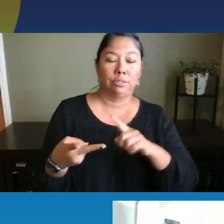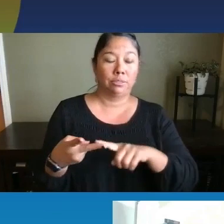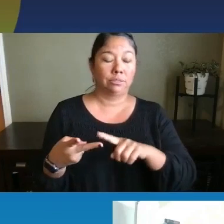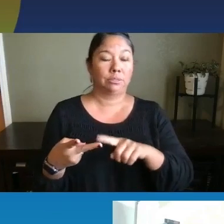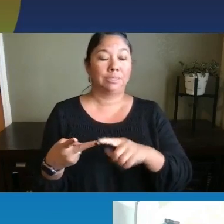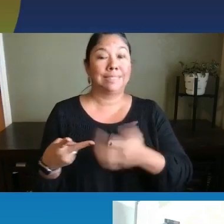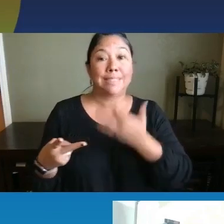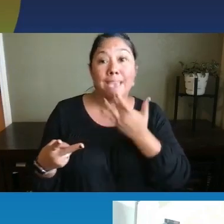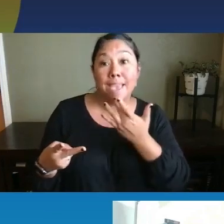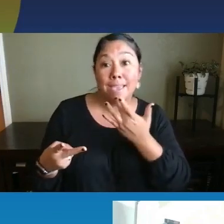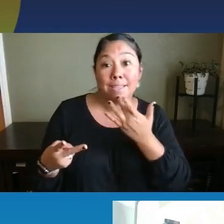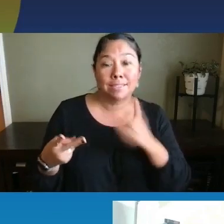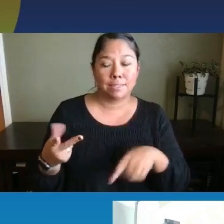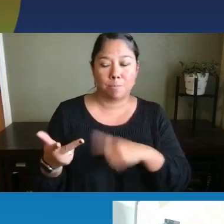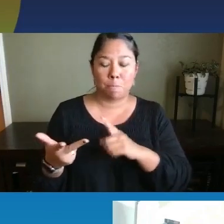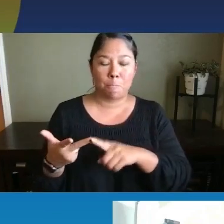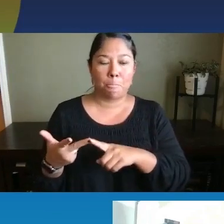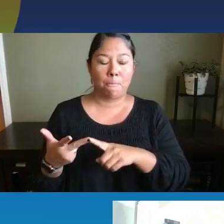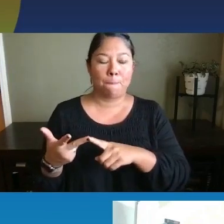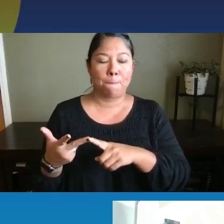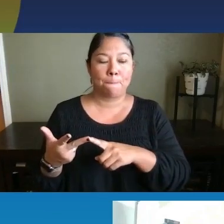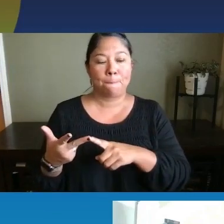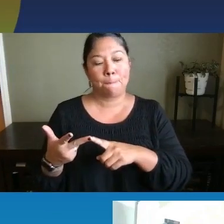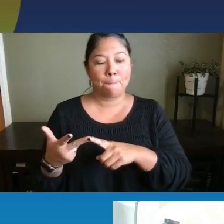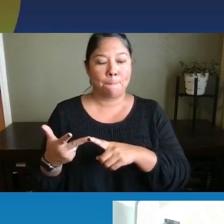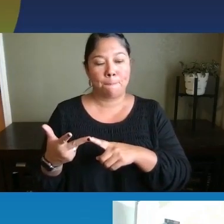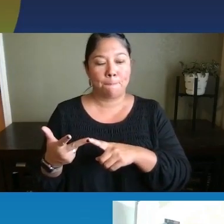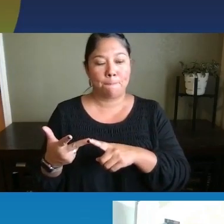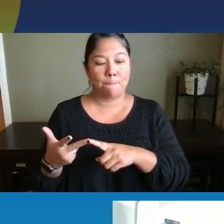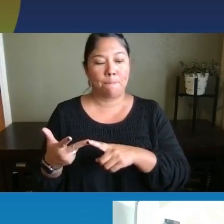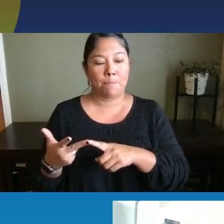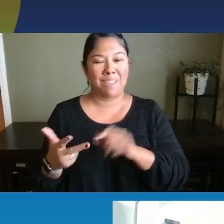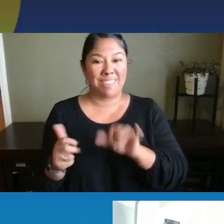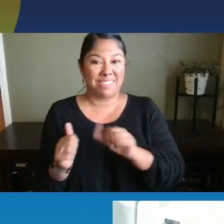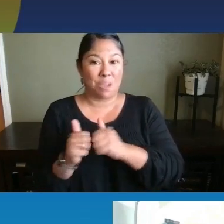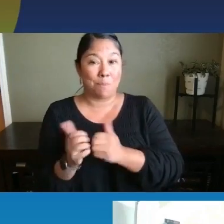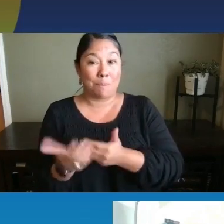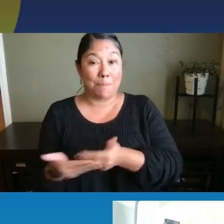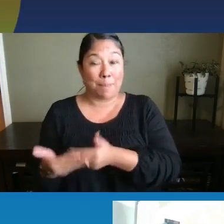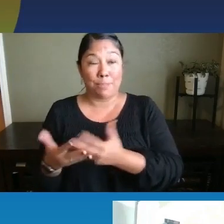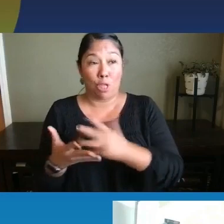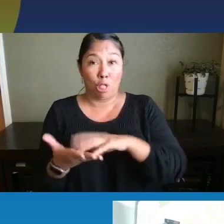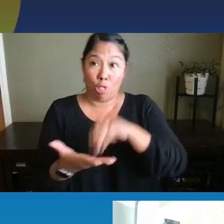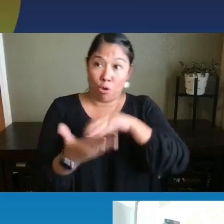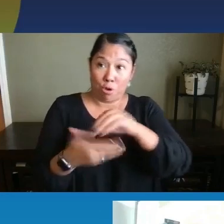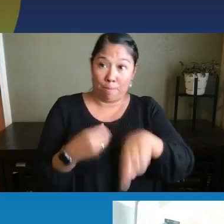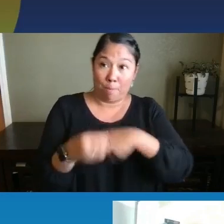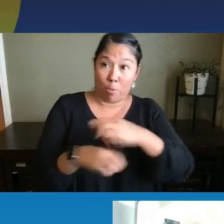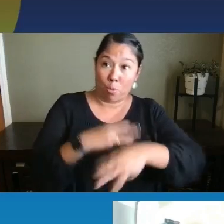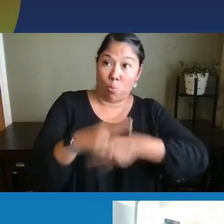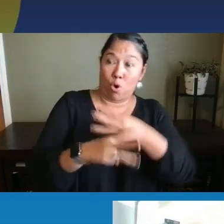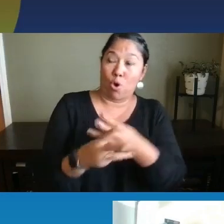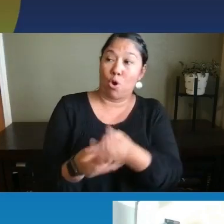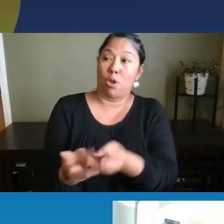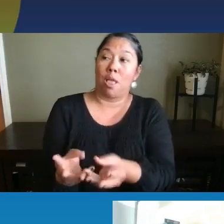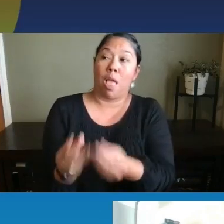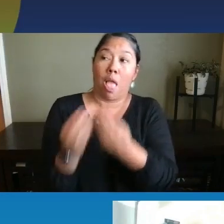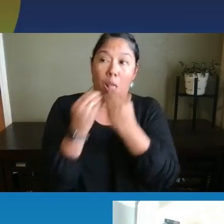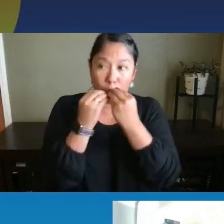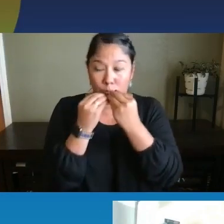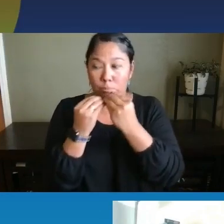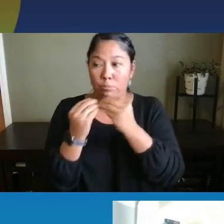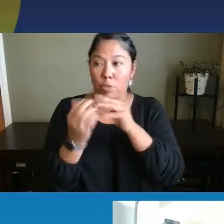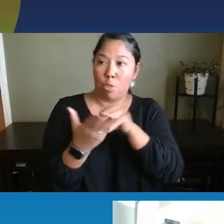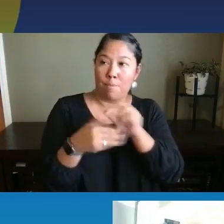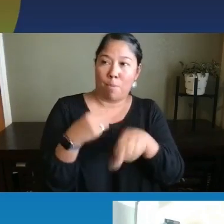has the taste to it. So, you know, that is a lot of how babies learn about their world is by putting objects in their mouth. So, we just